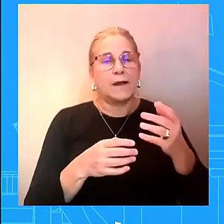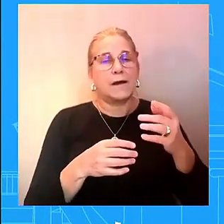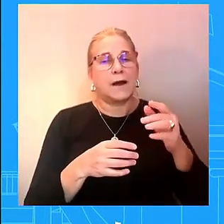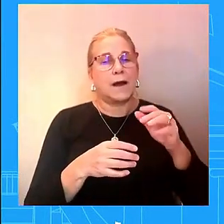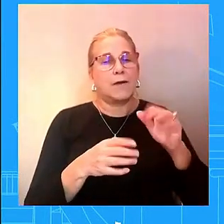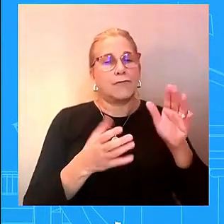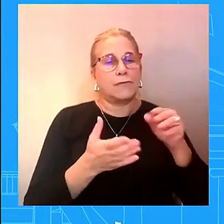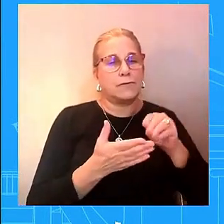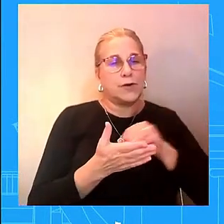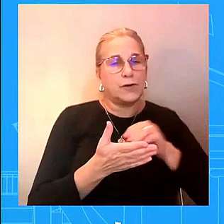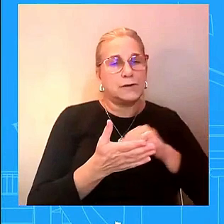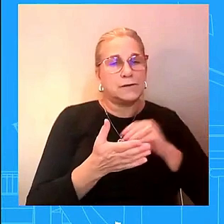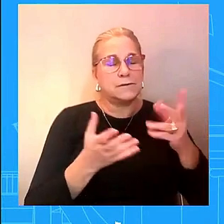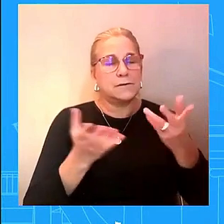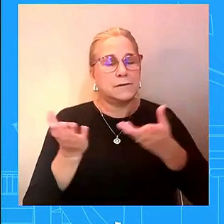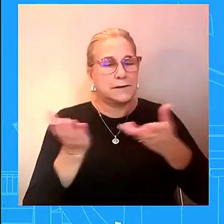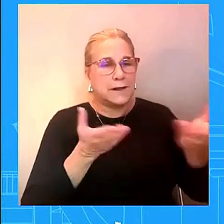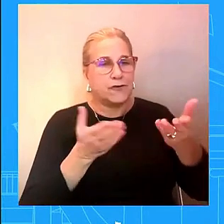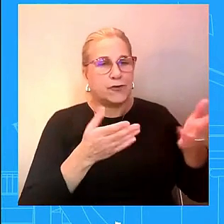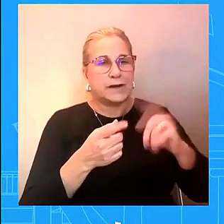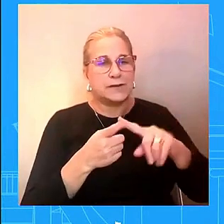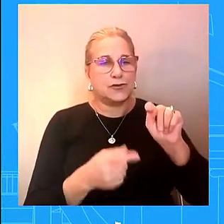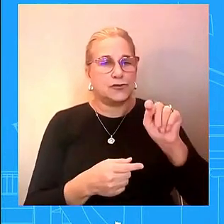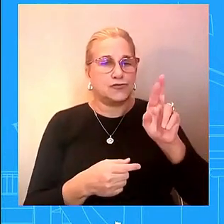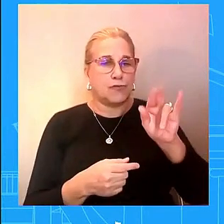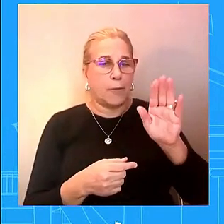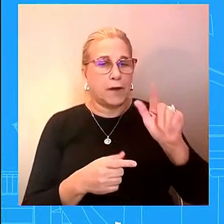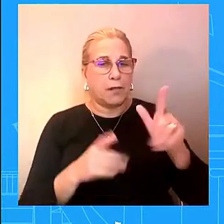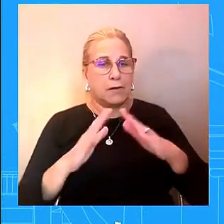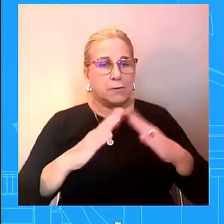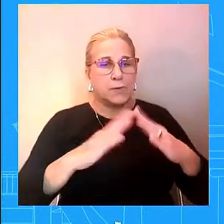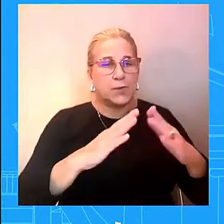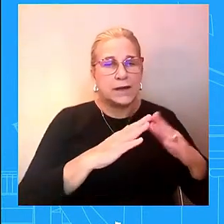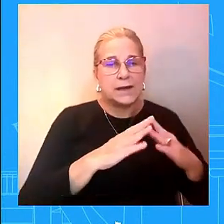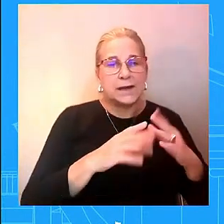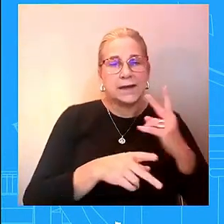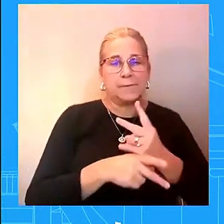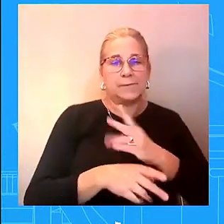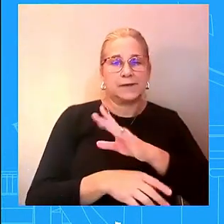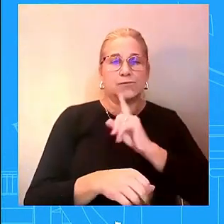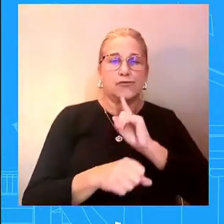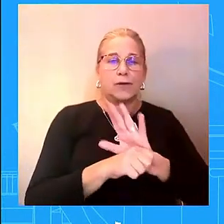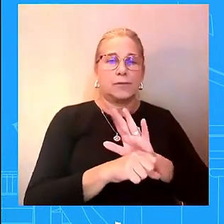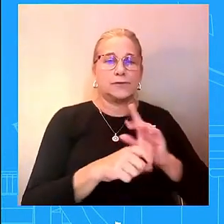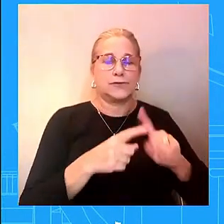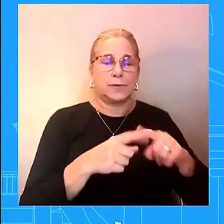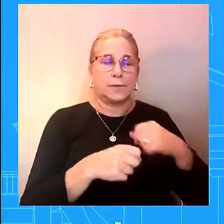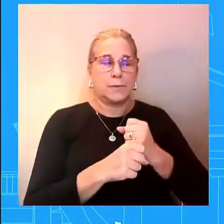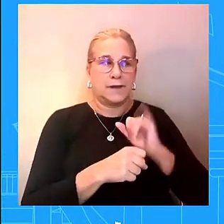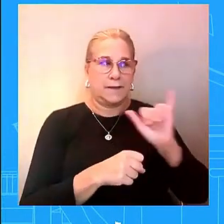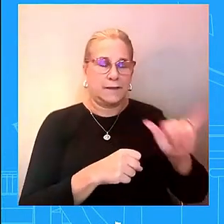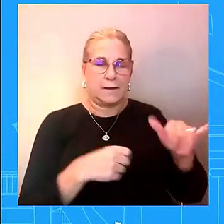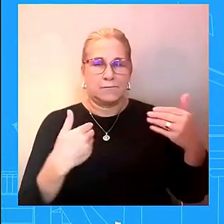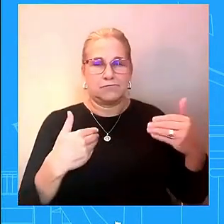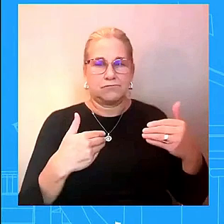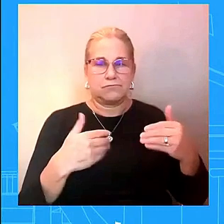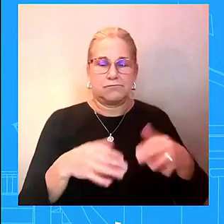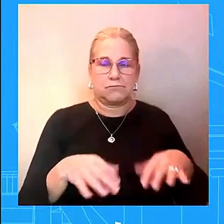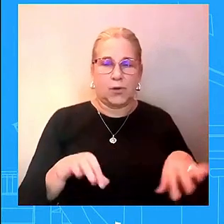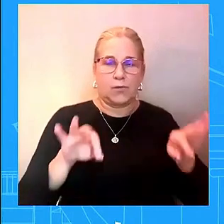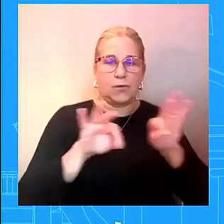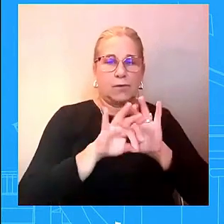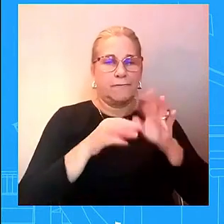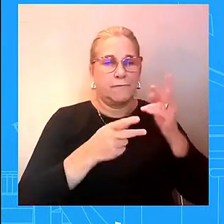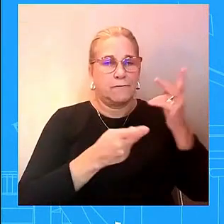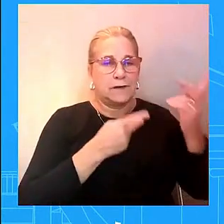historic visit to uh indian country as well uh this uh he will be uh this will be the first as president uh to do this